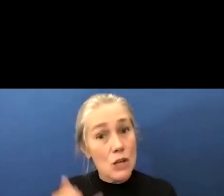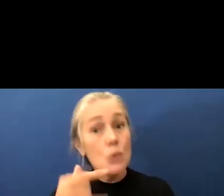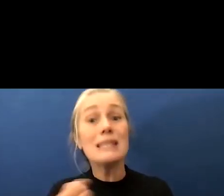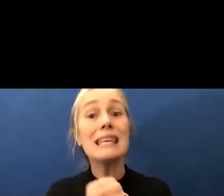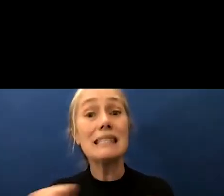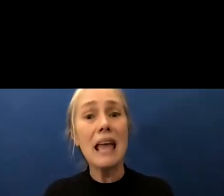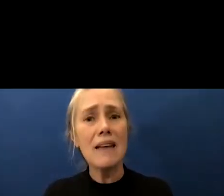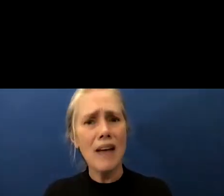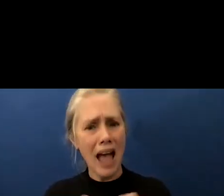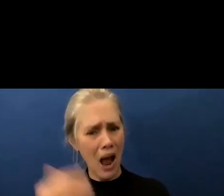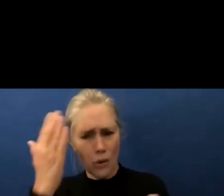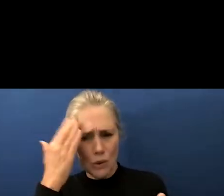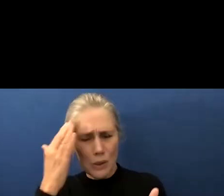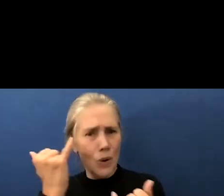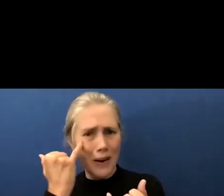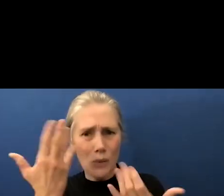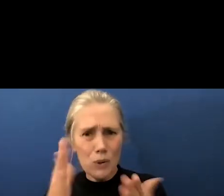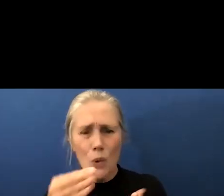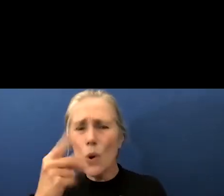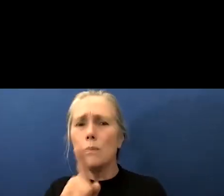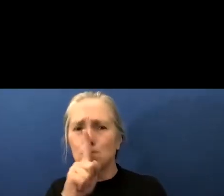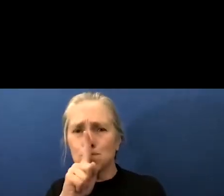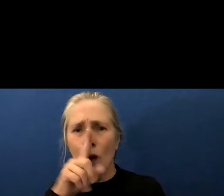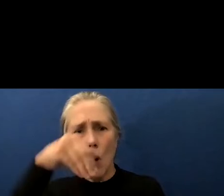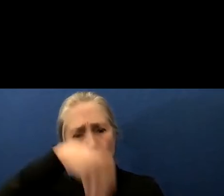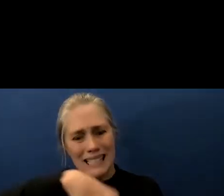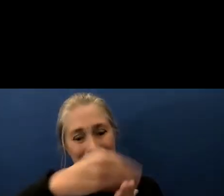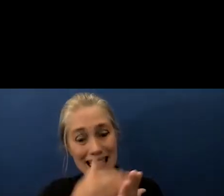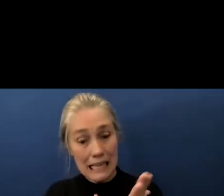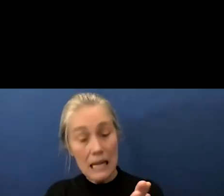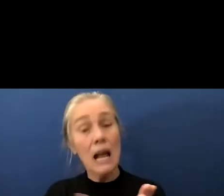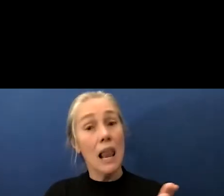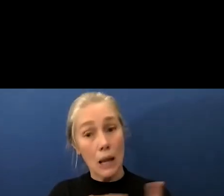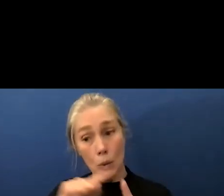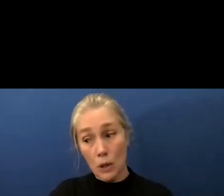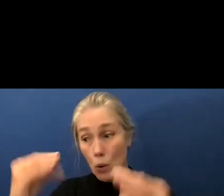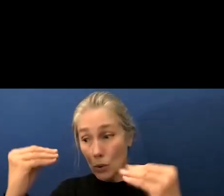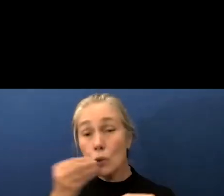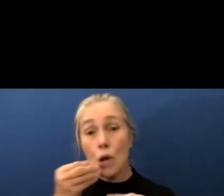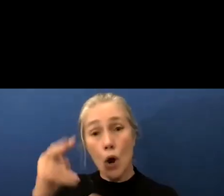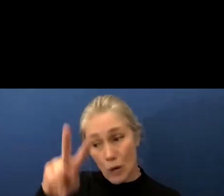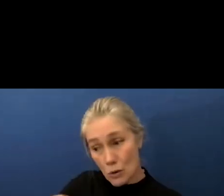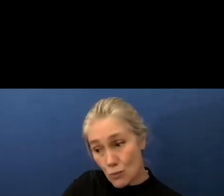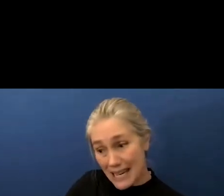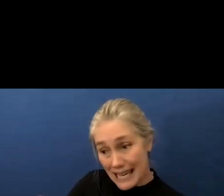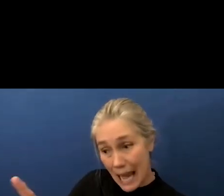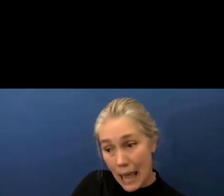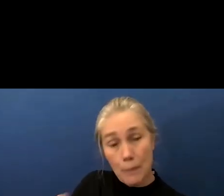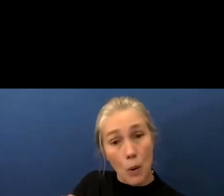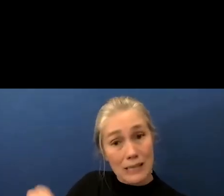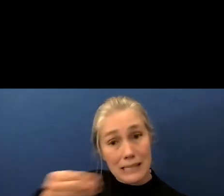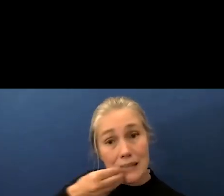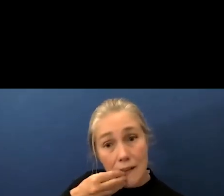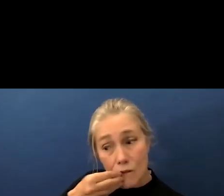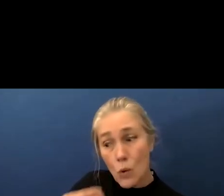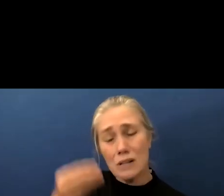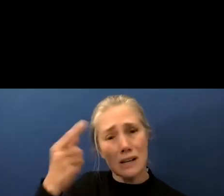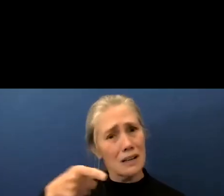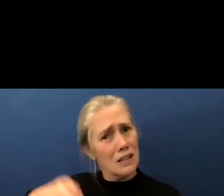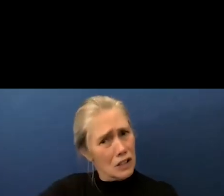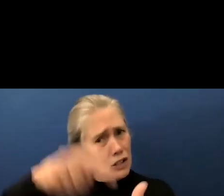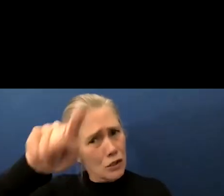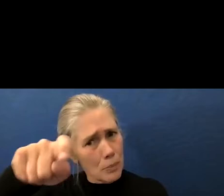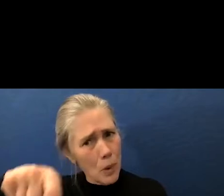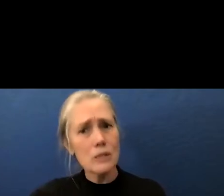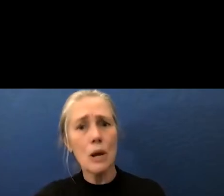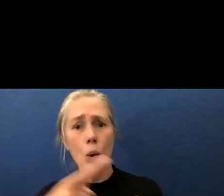we don't know what is in it people go to supermarket and read labels of what is in the food why can't we know what we put in